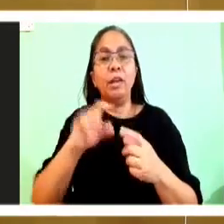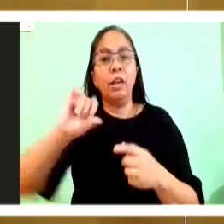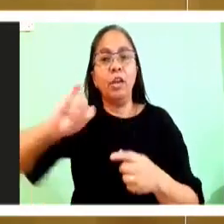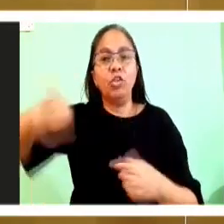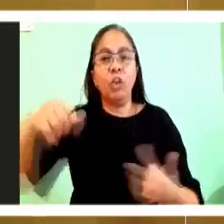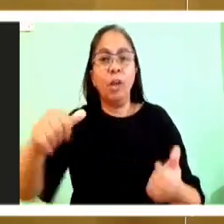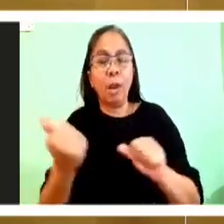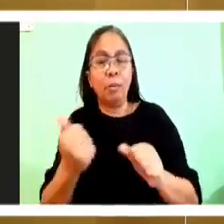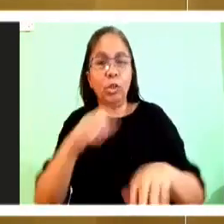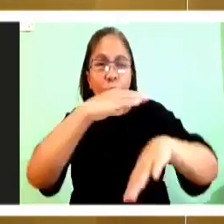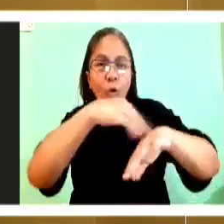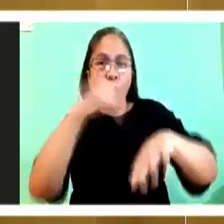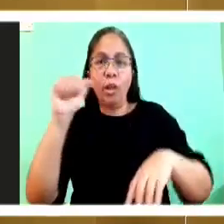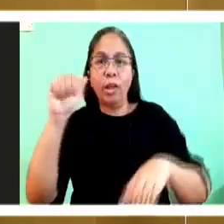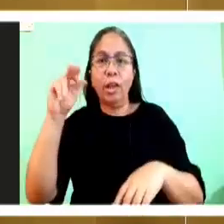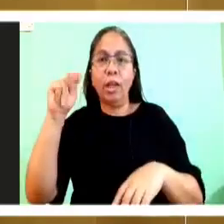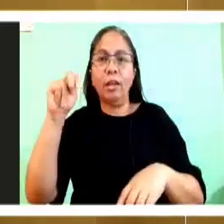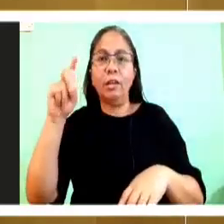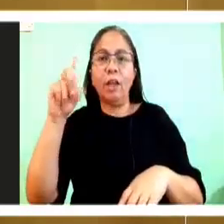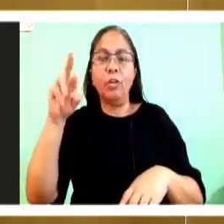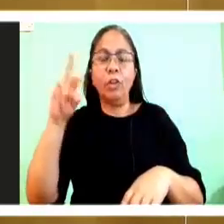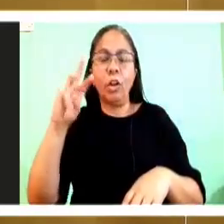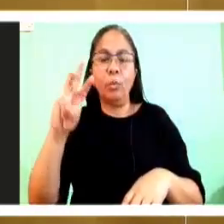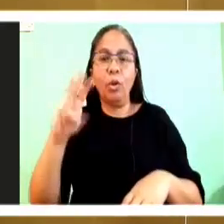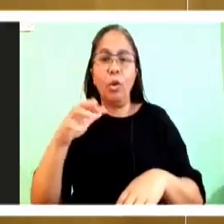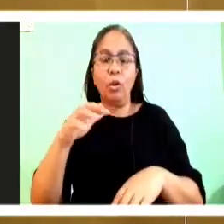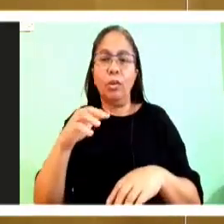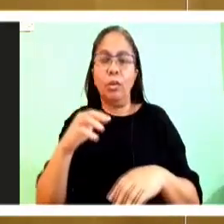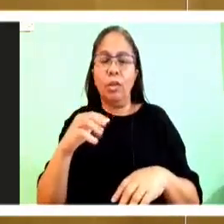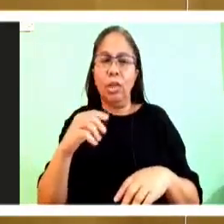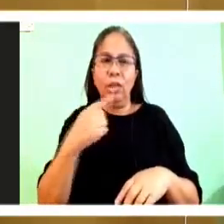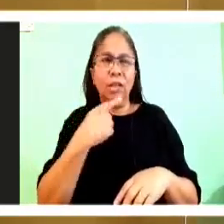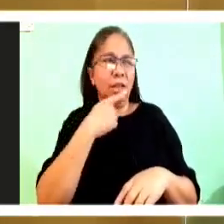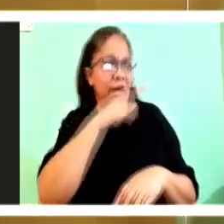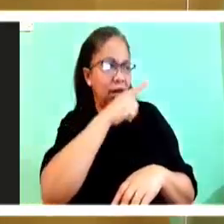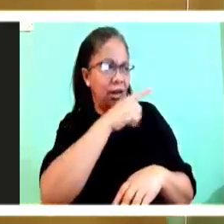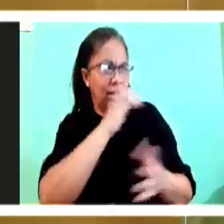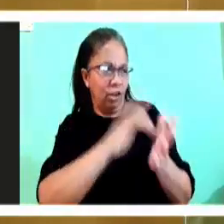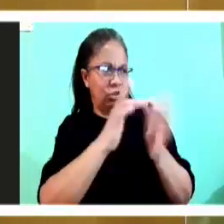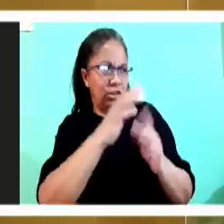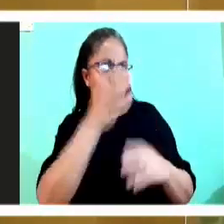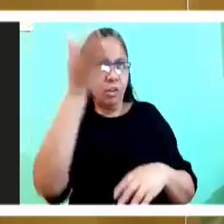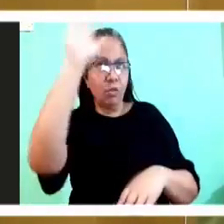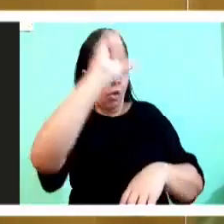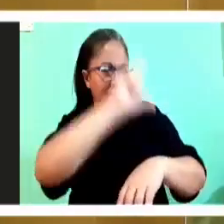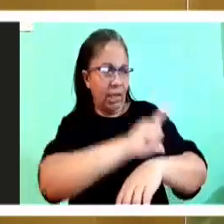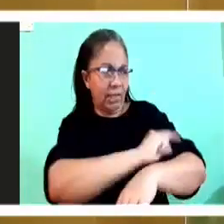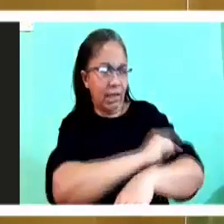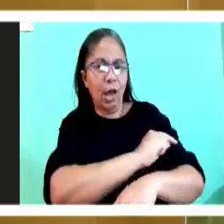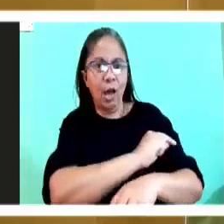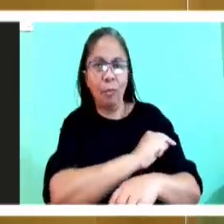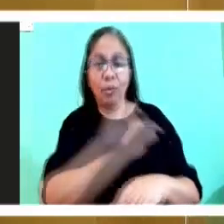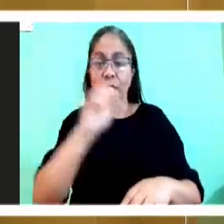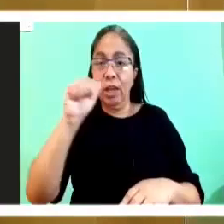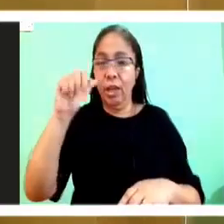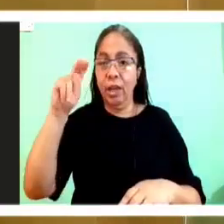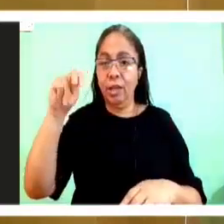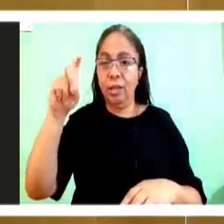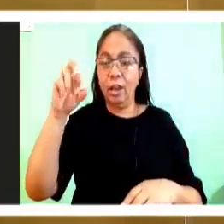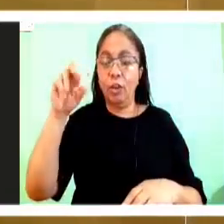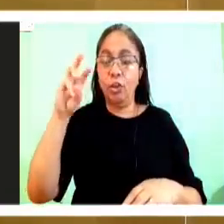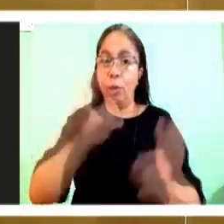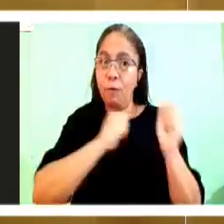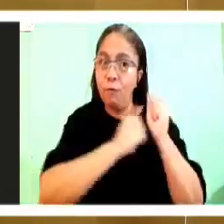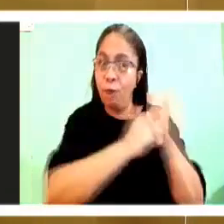there is the Lamb of God Andrew followed him. And as soon as he encountered Jesus the first thing